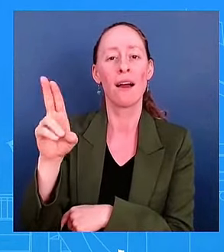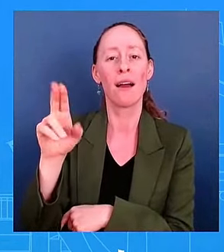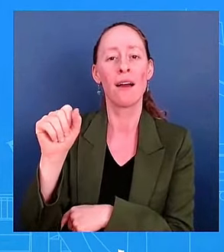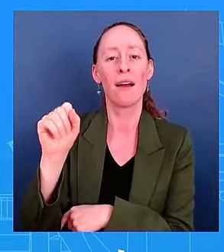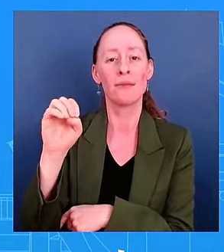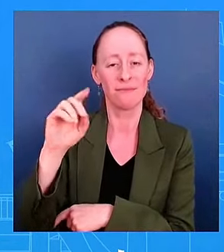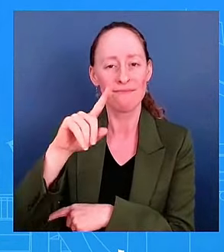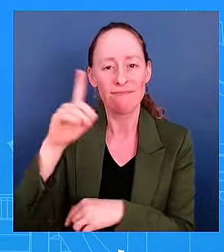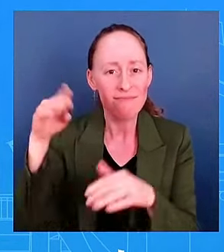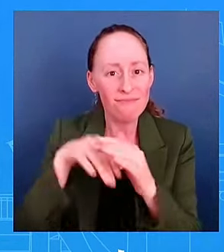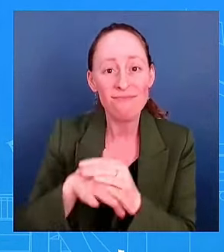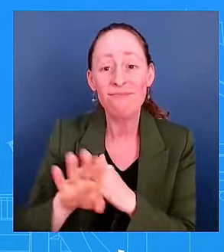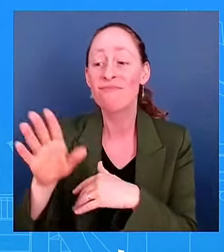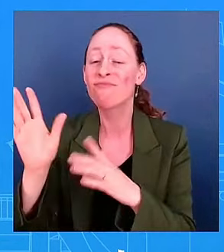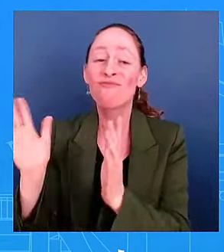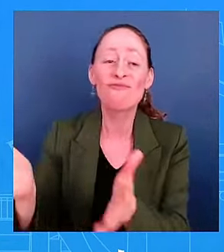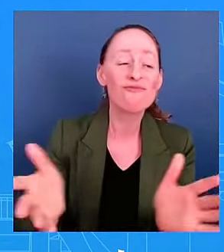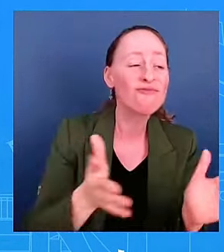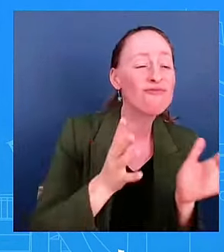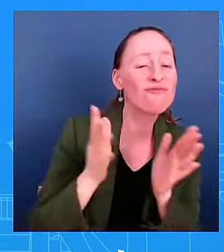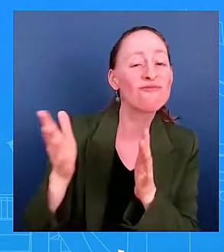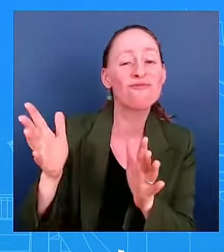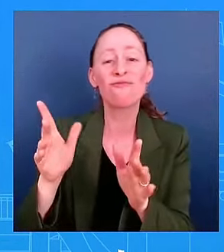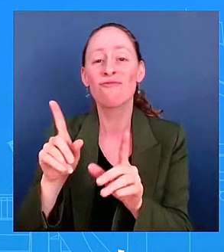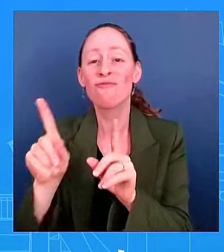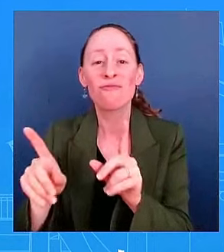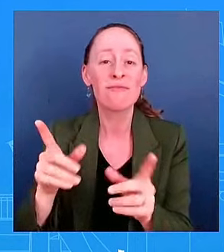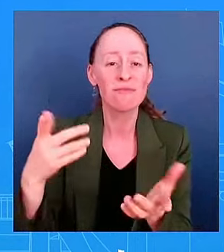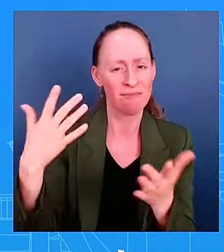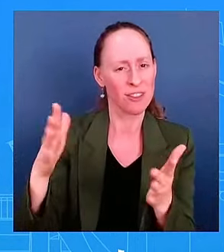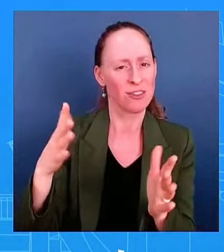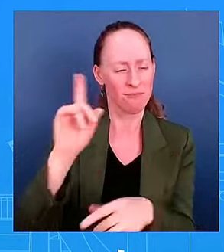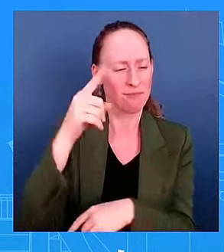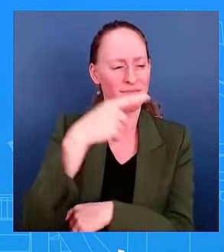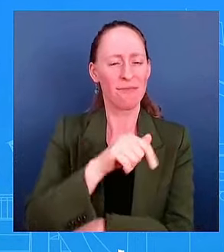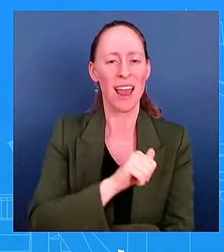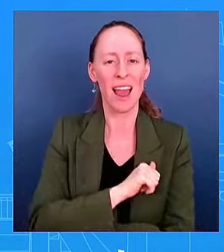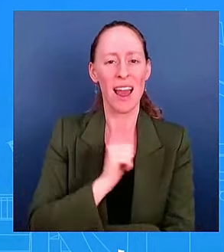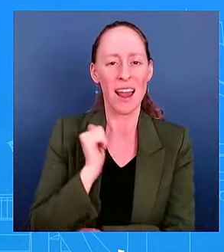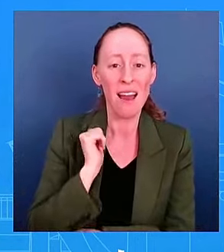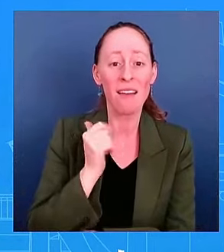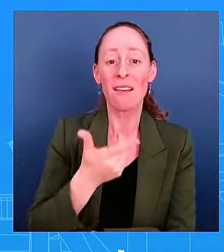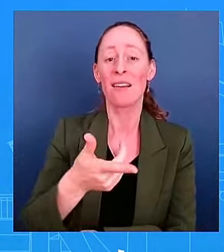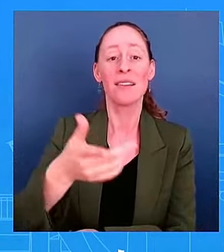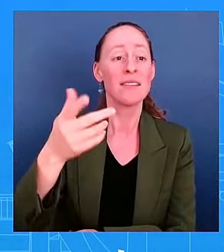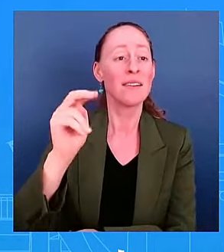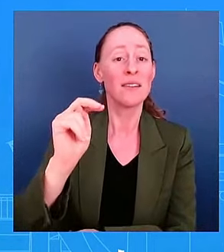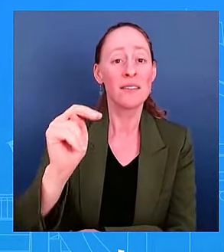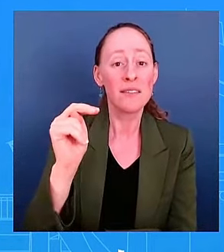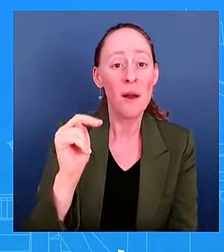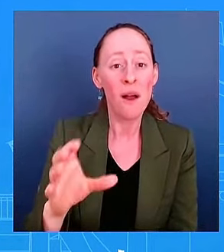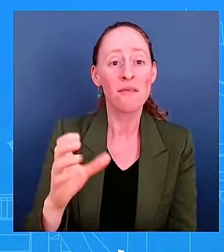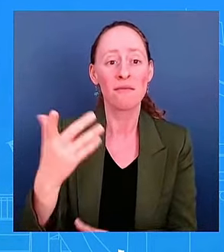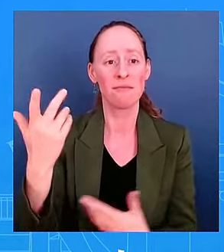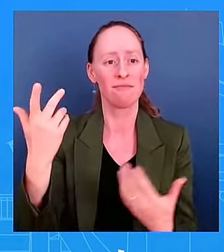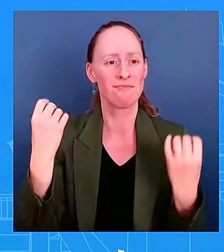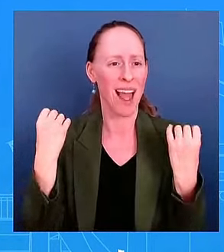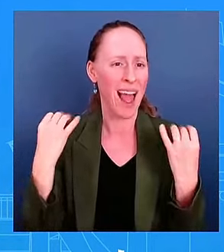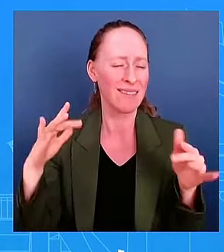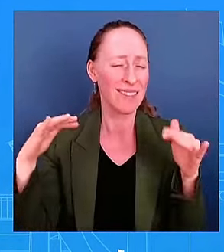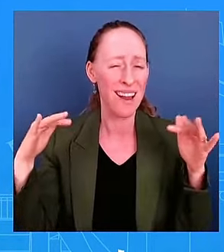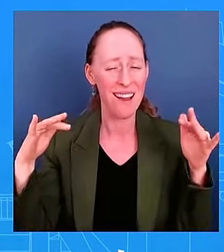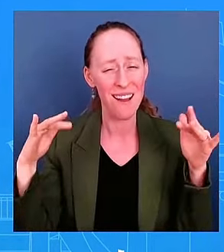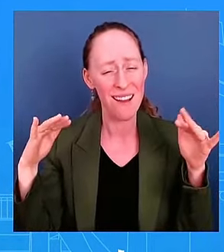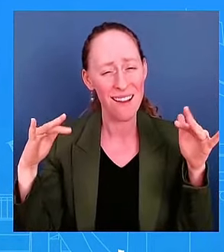supporters in Atlanta, North Carolina, where hundreds of supporters showed up. He certainly had an opportunity to engage